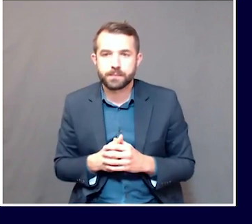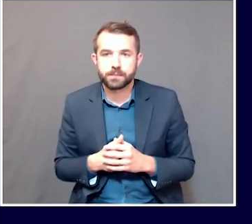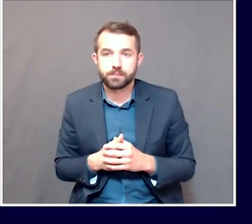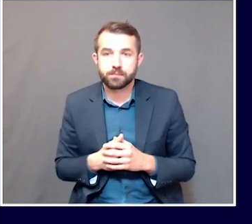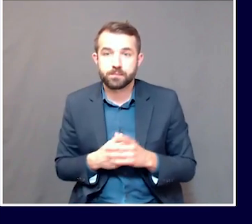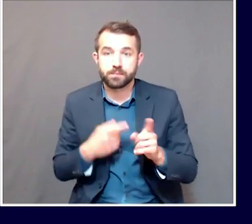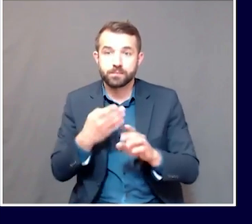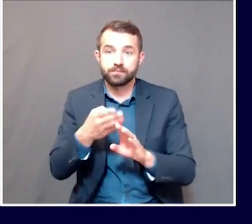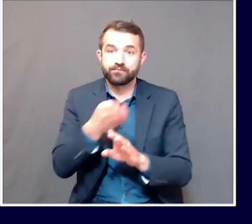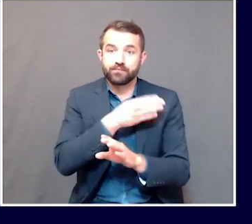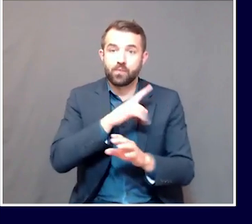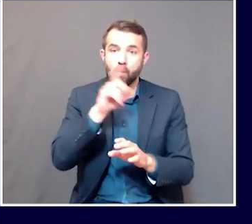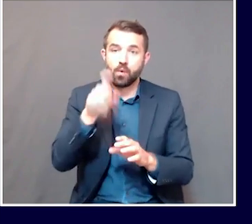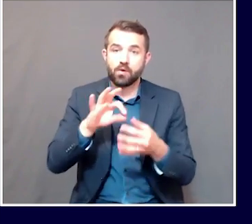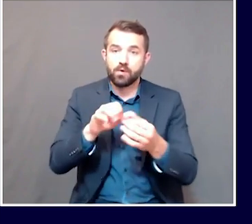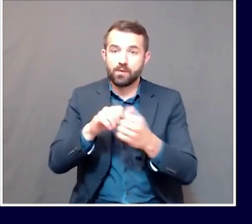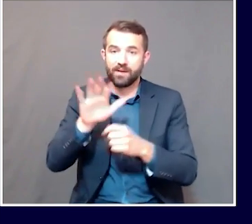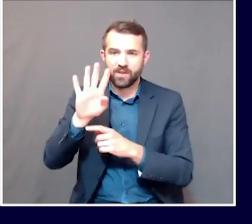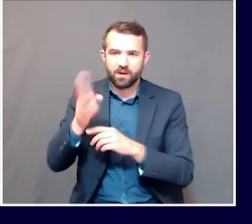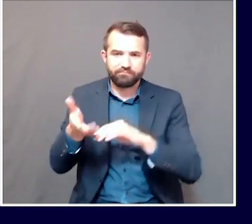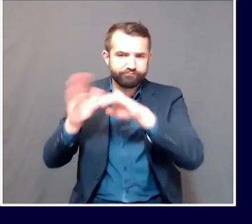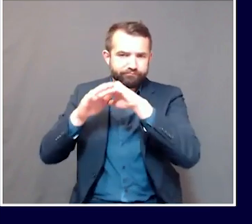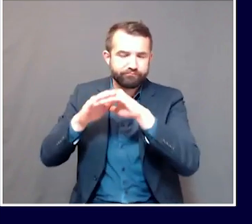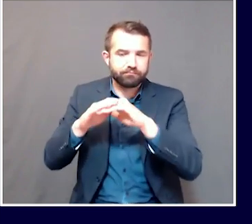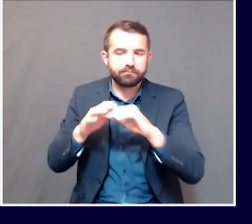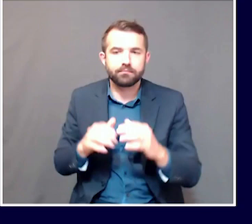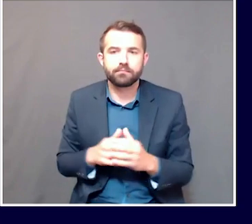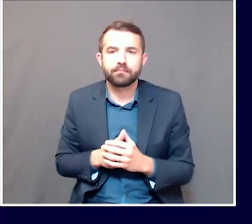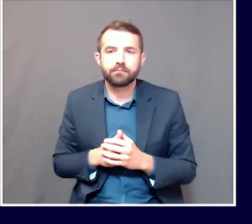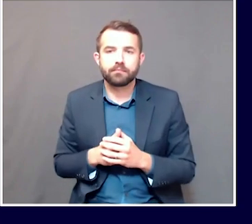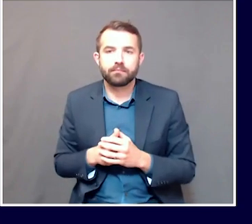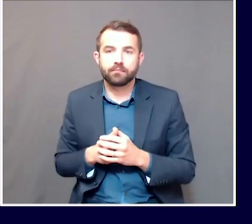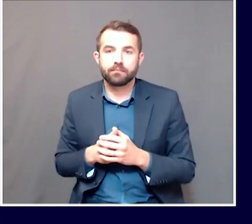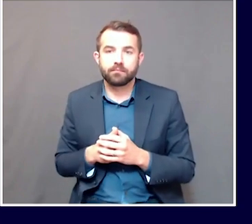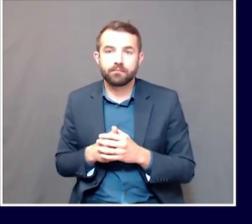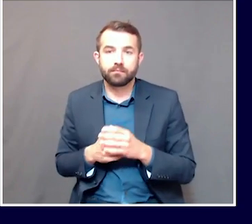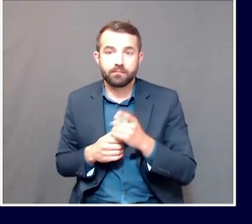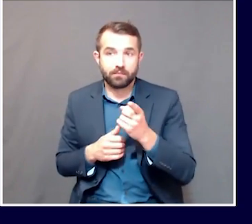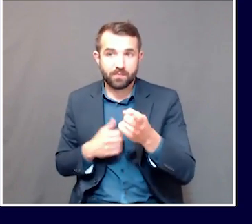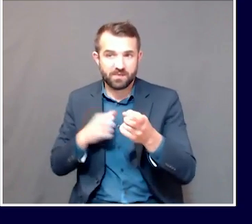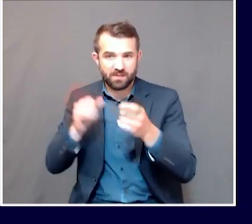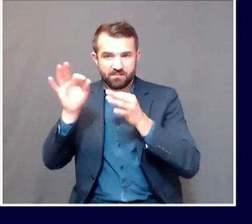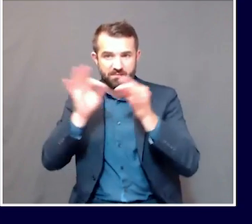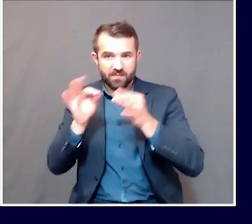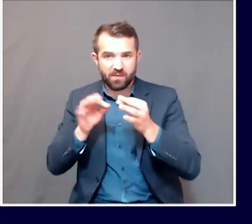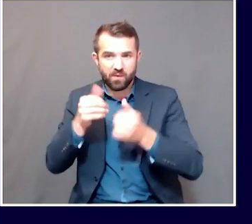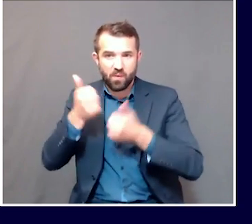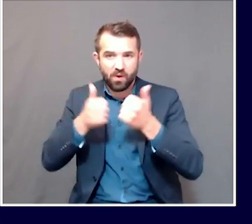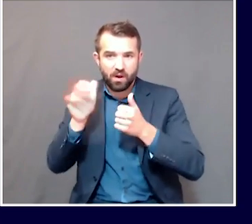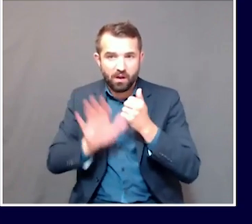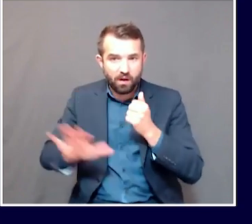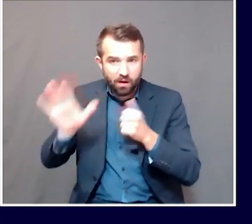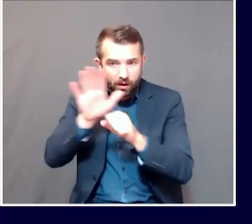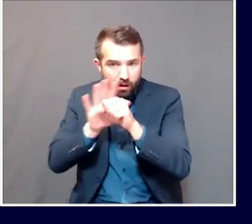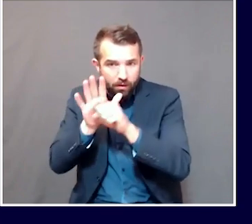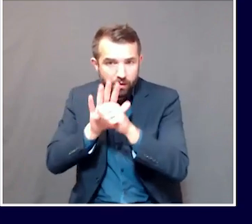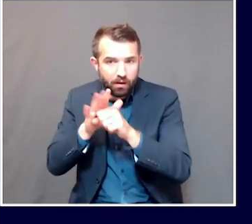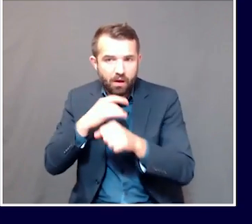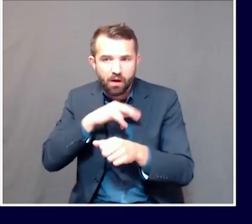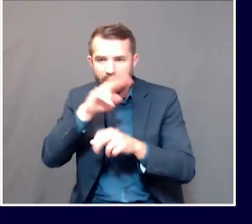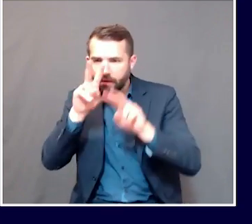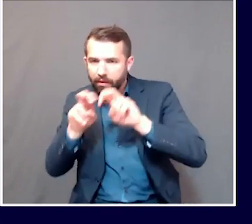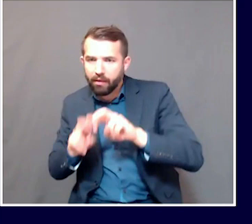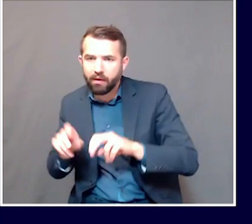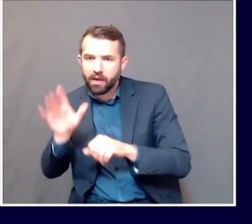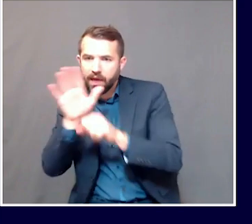is there, mean, can you tell us any more about where those are located? I was trying to look at the county data. And I mean, are